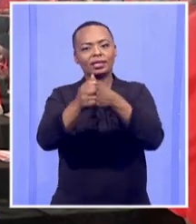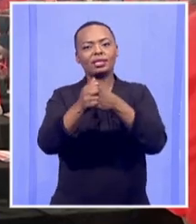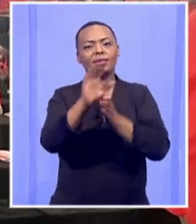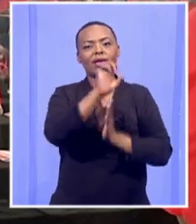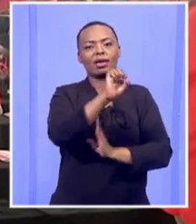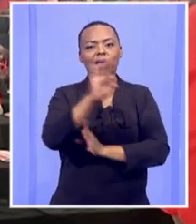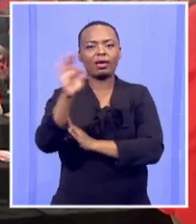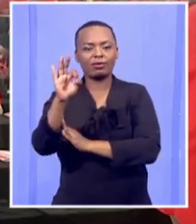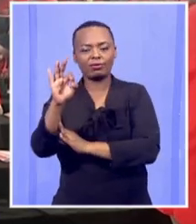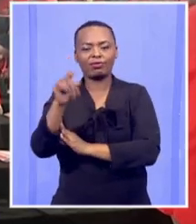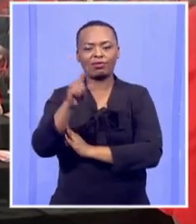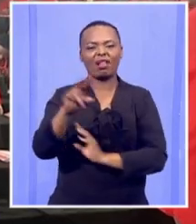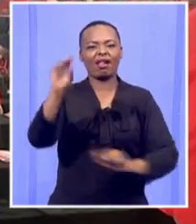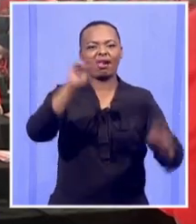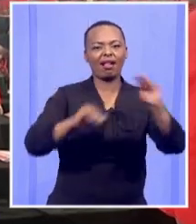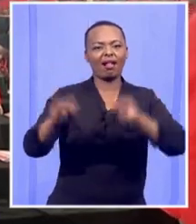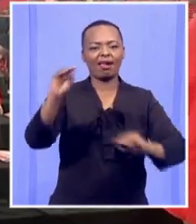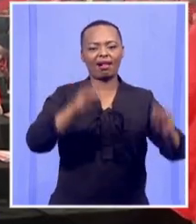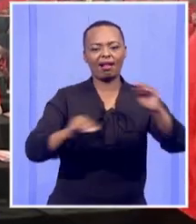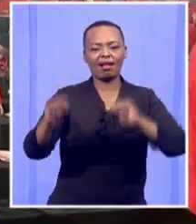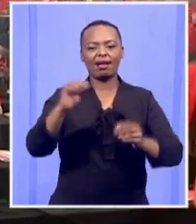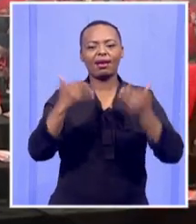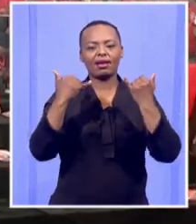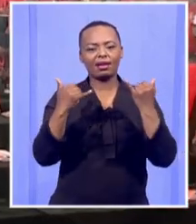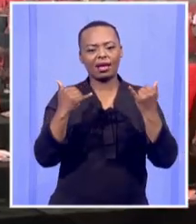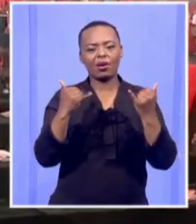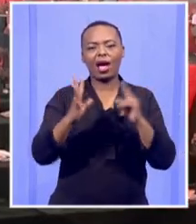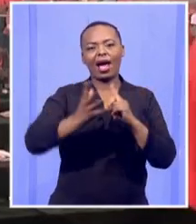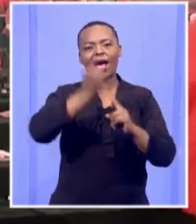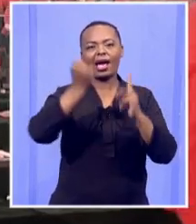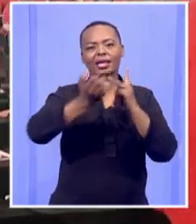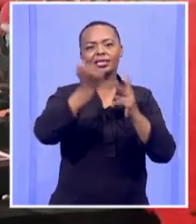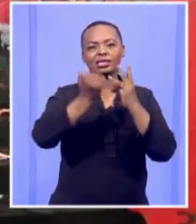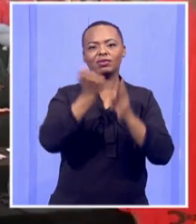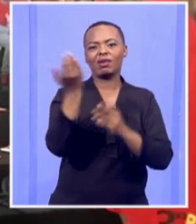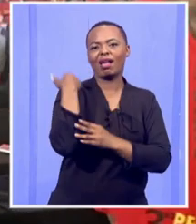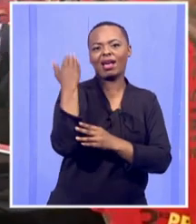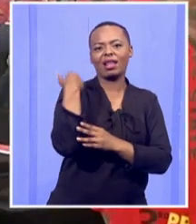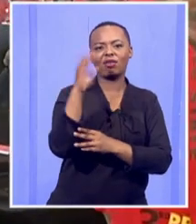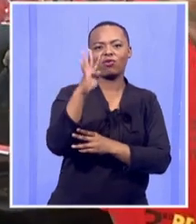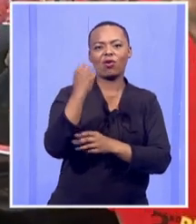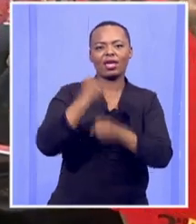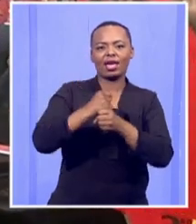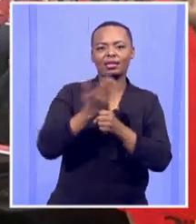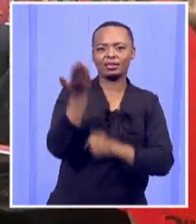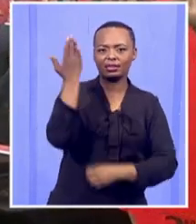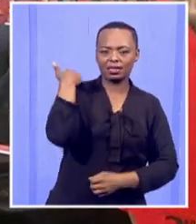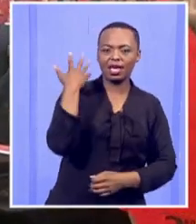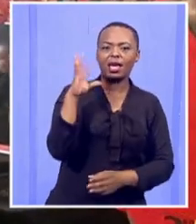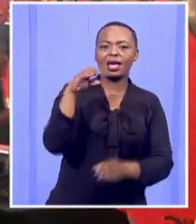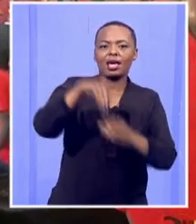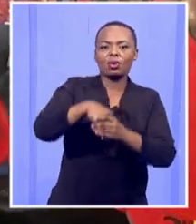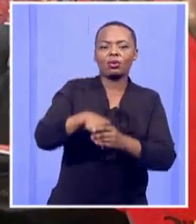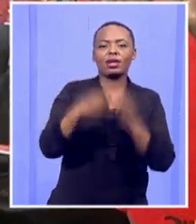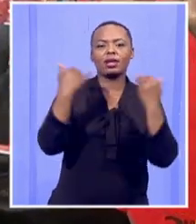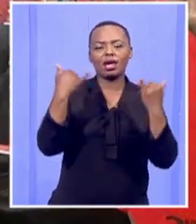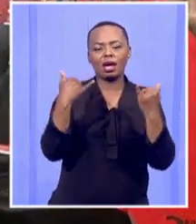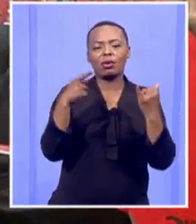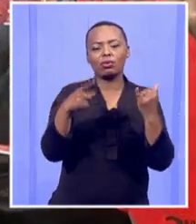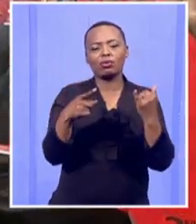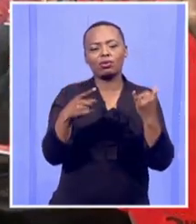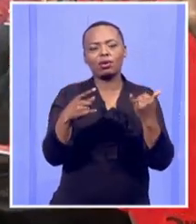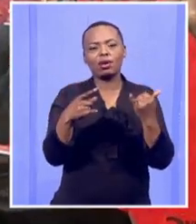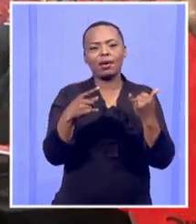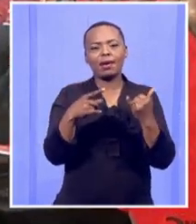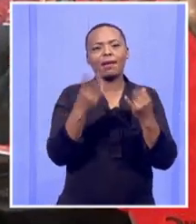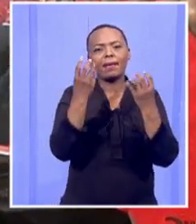has been talking about what they've been able to achieve in the past four years, including that they've been able to increase the